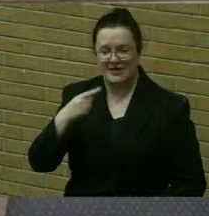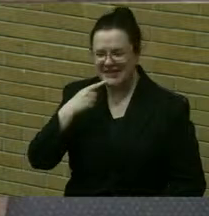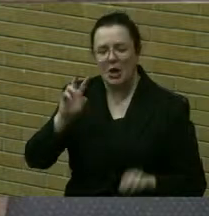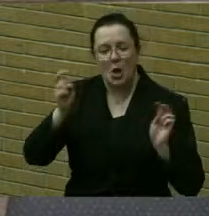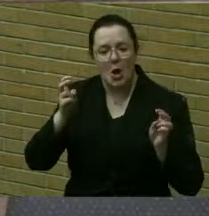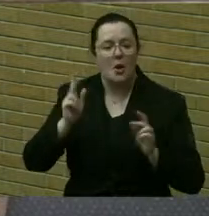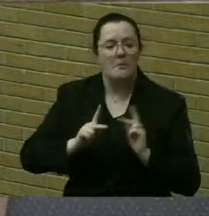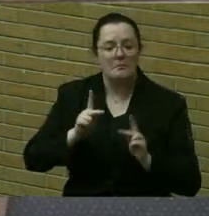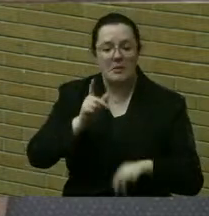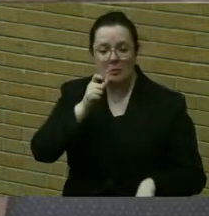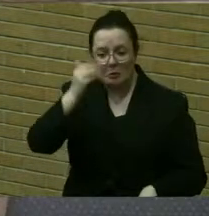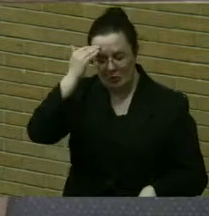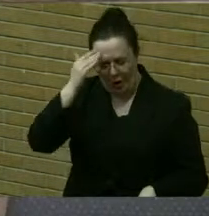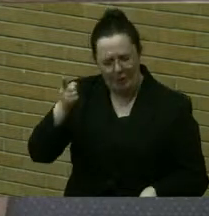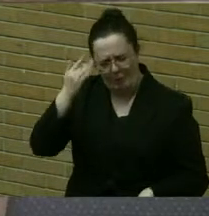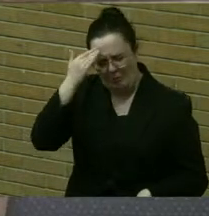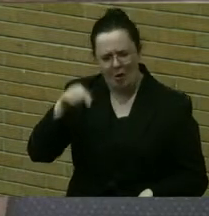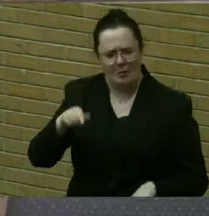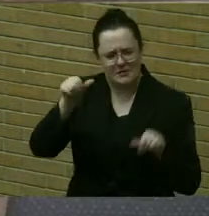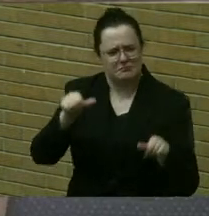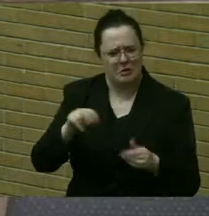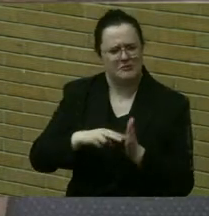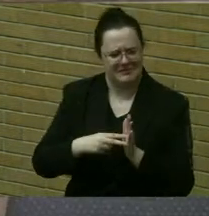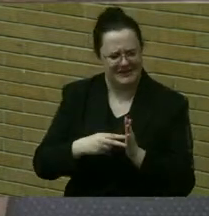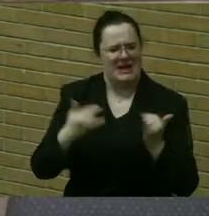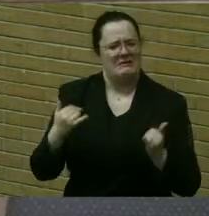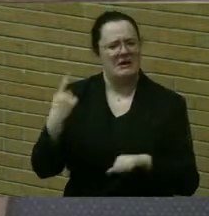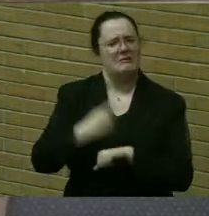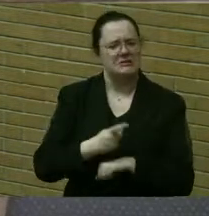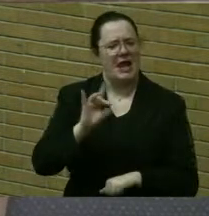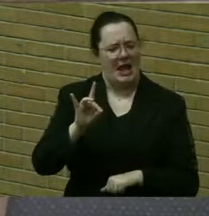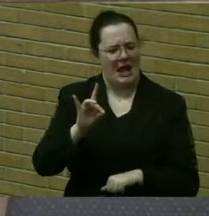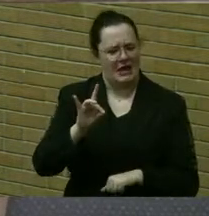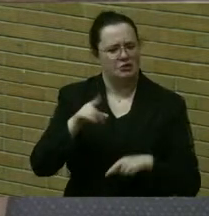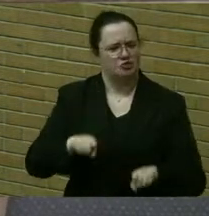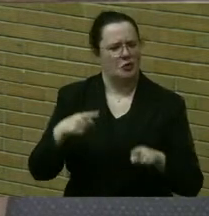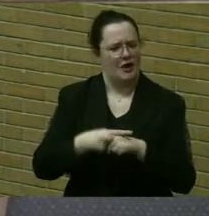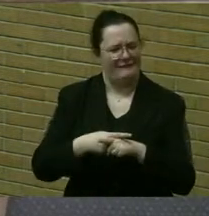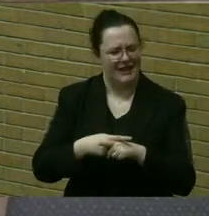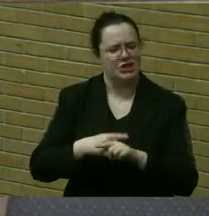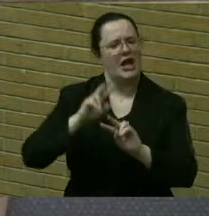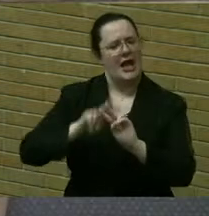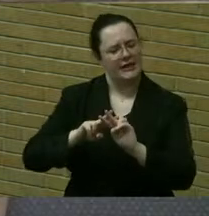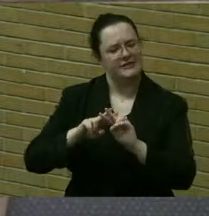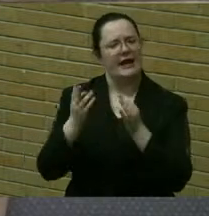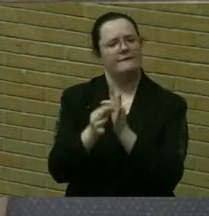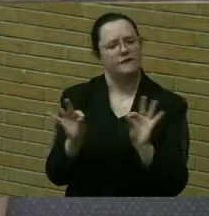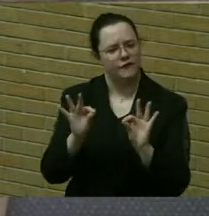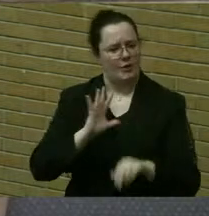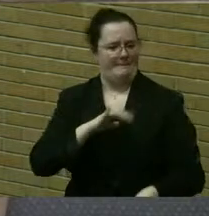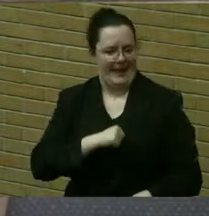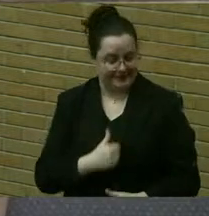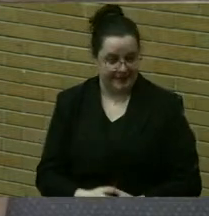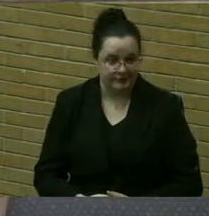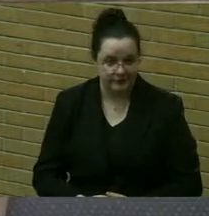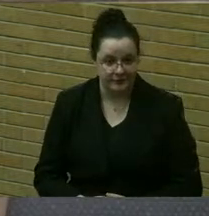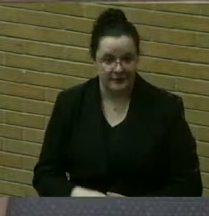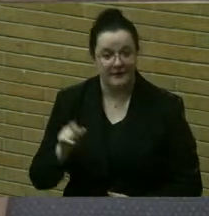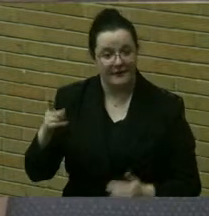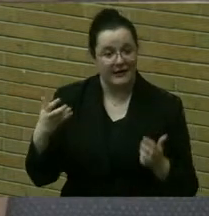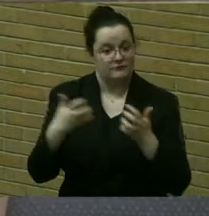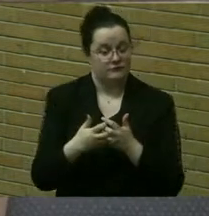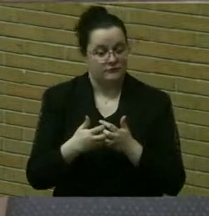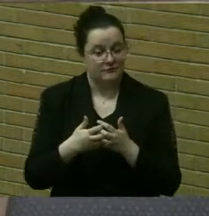means. It's day eight of the conflict. Hashtag free Palestine. This coincided with the terrorist organization,